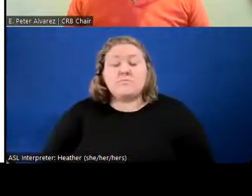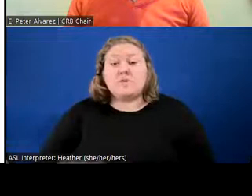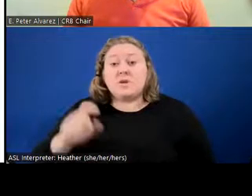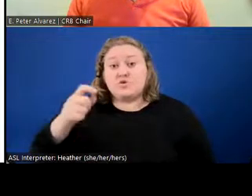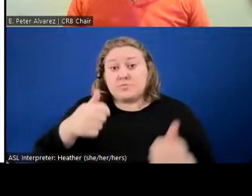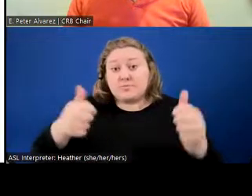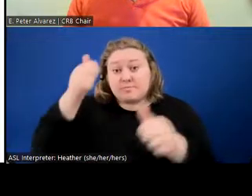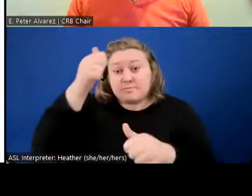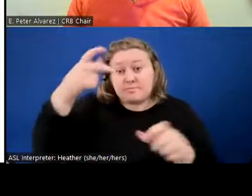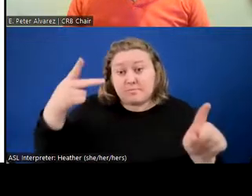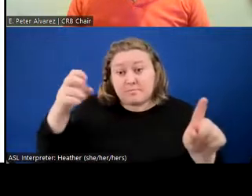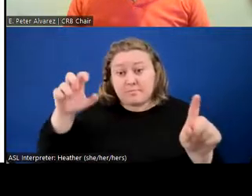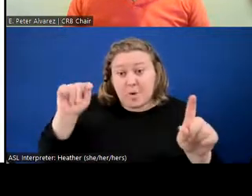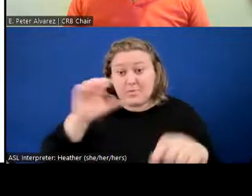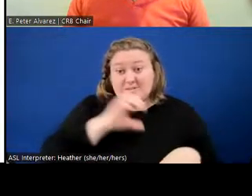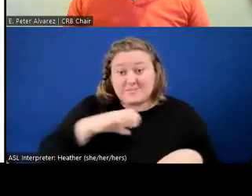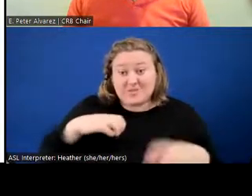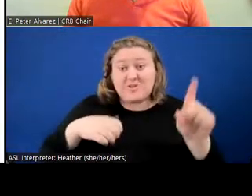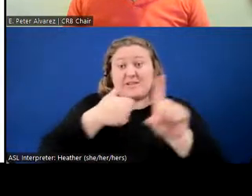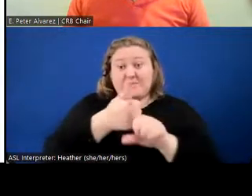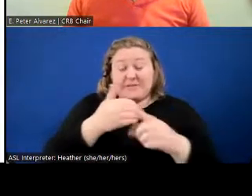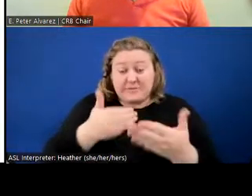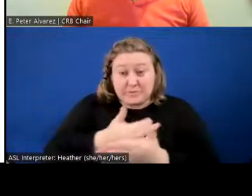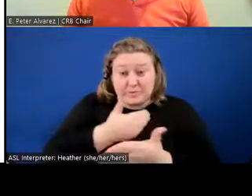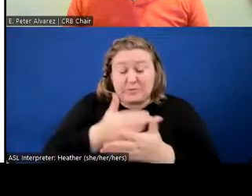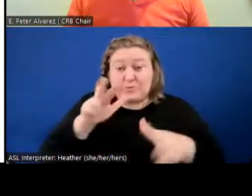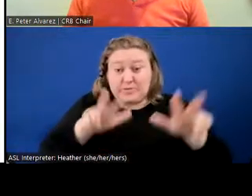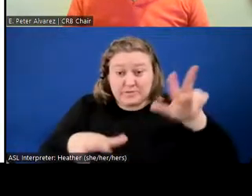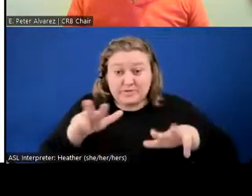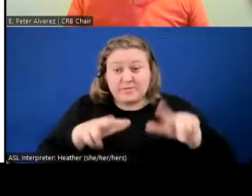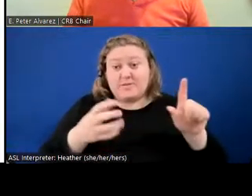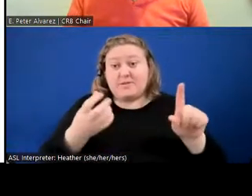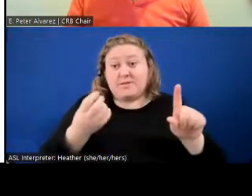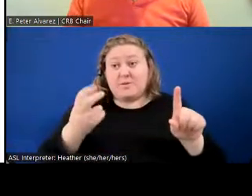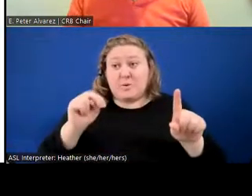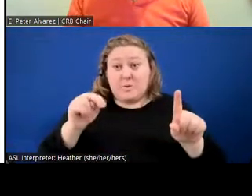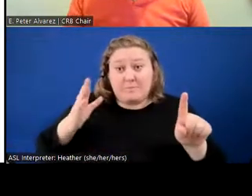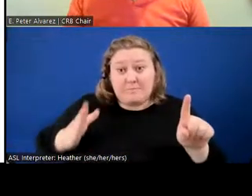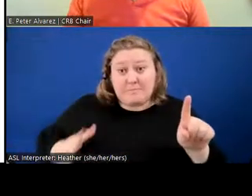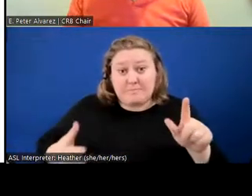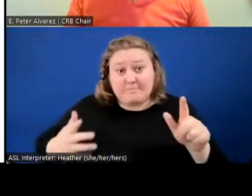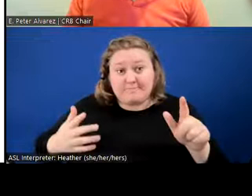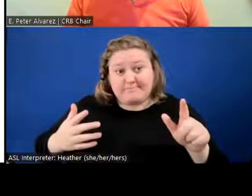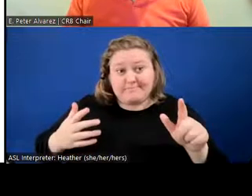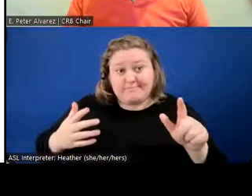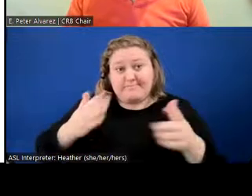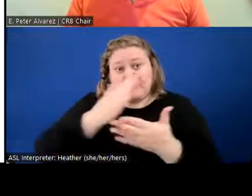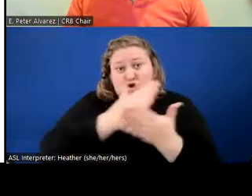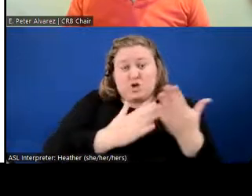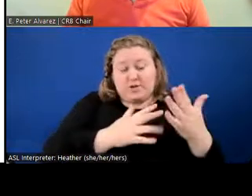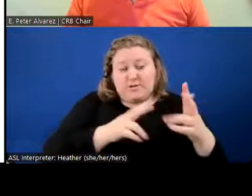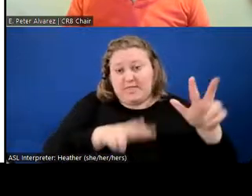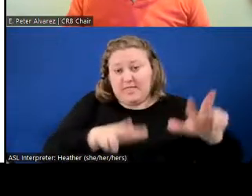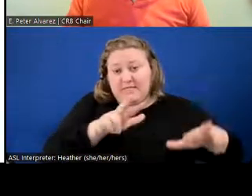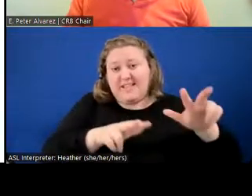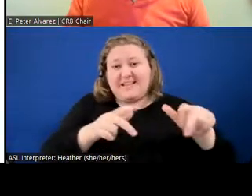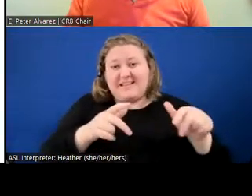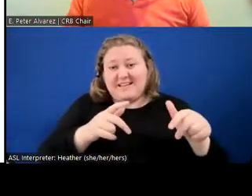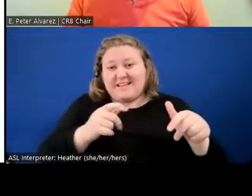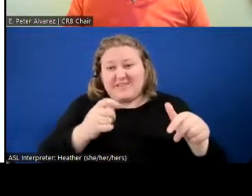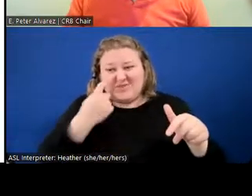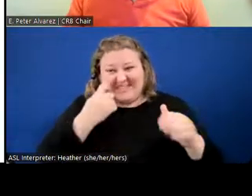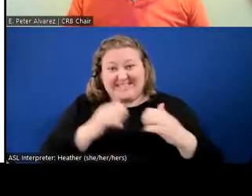due to their own newness and having their own commission, their own ED start around roughly a couple of months after I started last year,